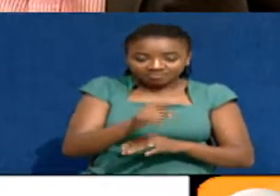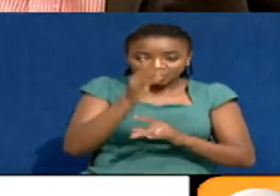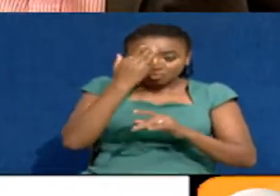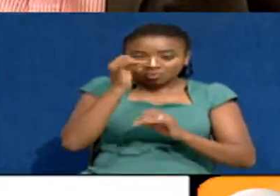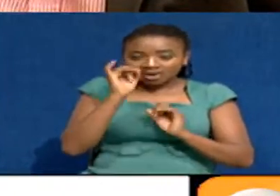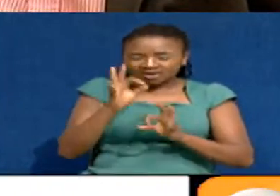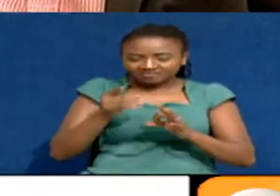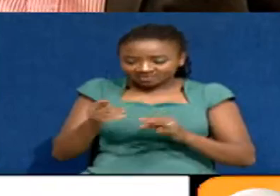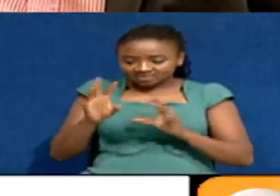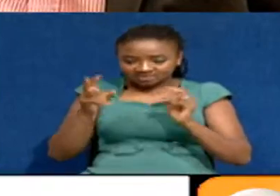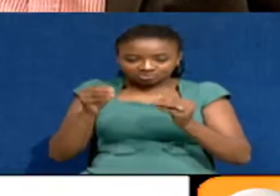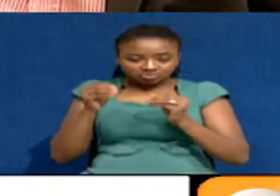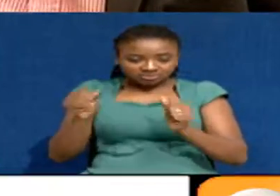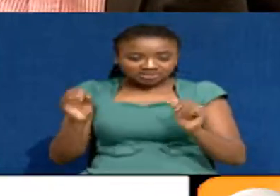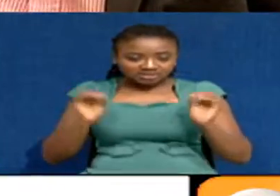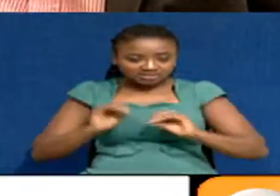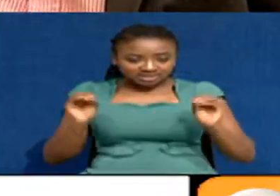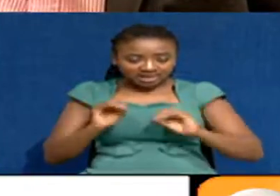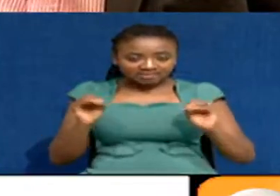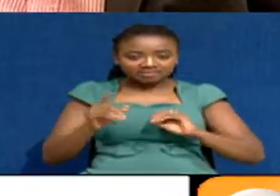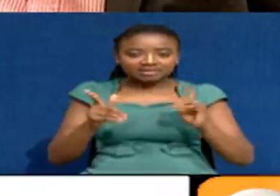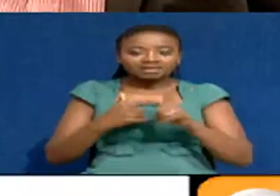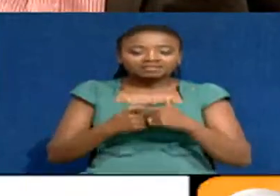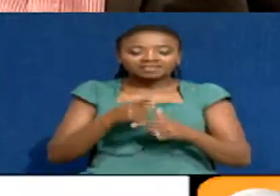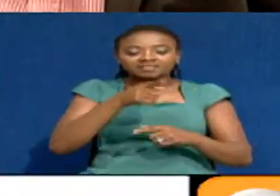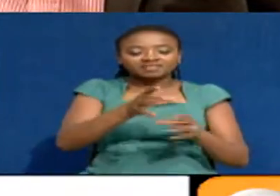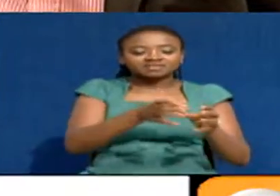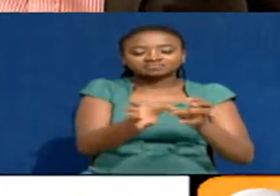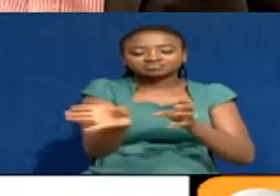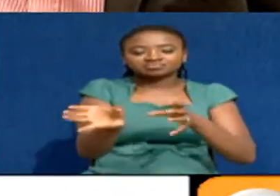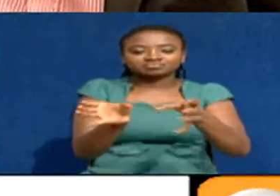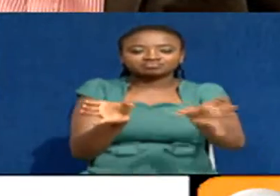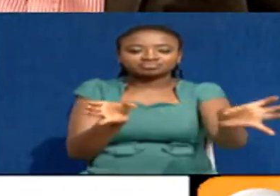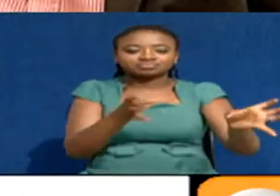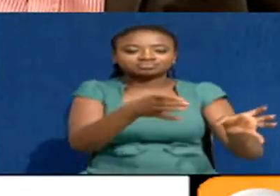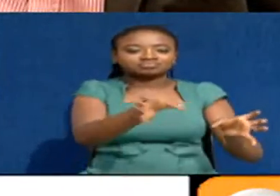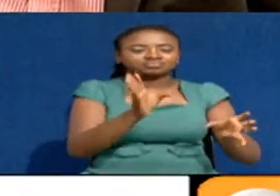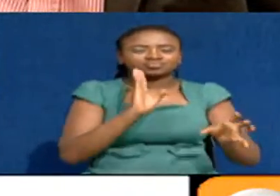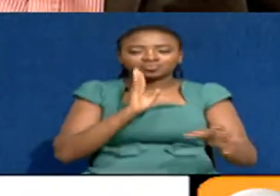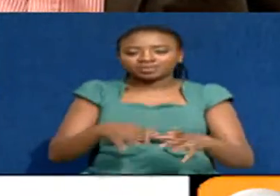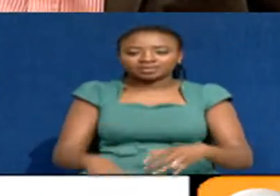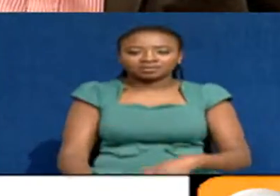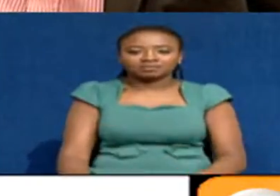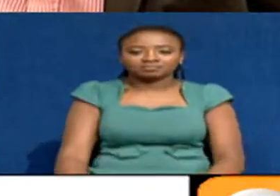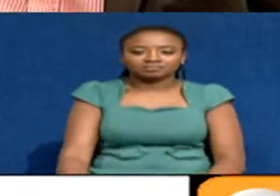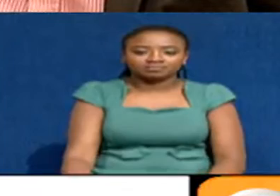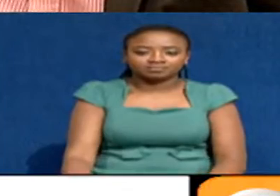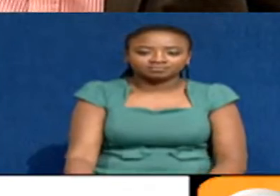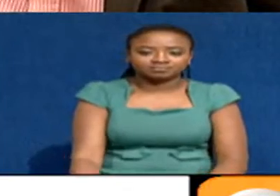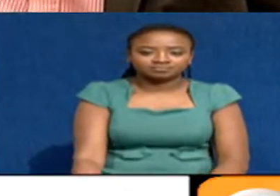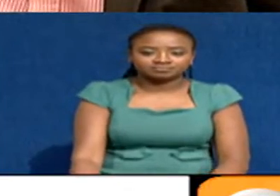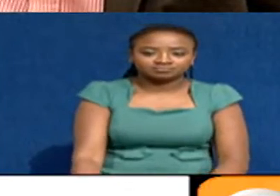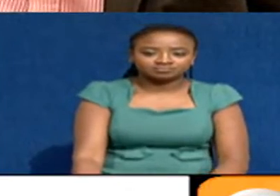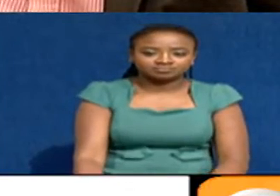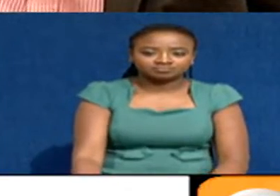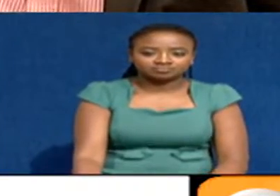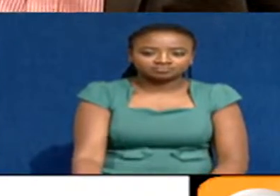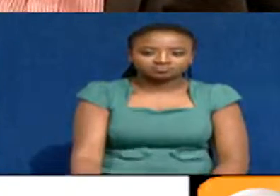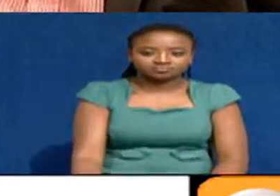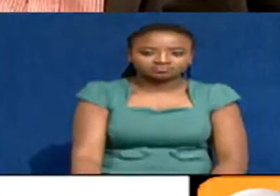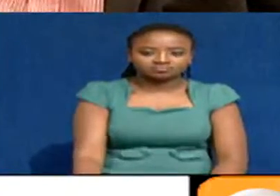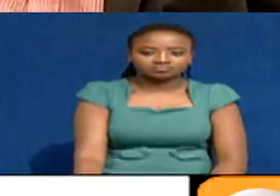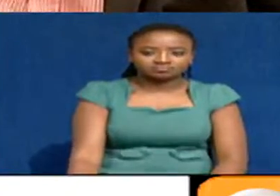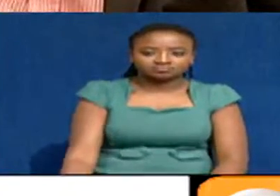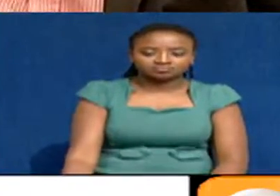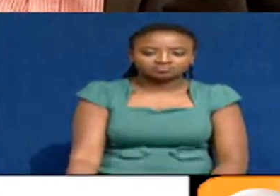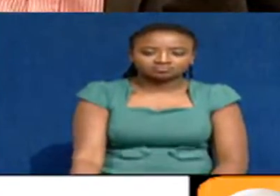this issue politically, Daragua will be split, a bit will go to Ojero Rock, the other one will go to Orkarao, the other one will go to